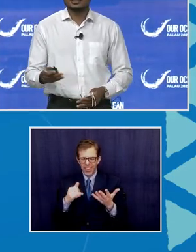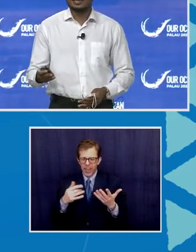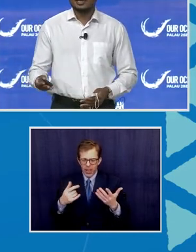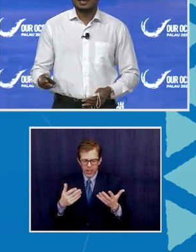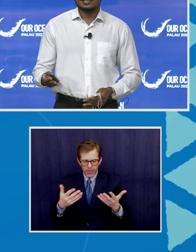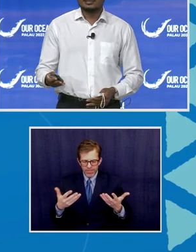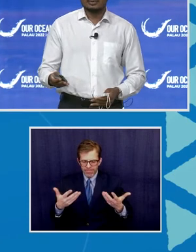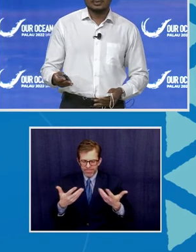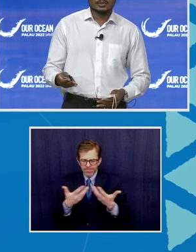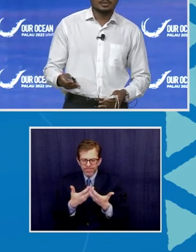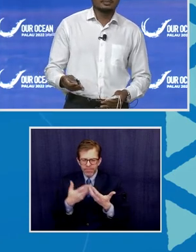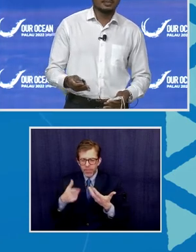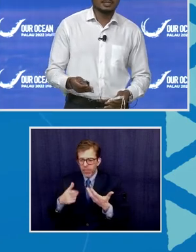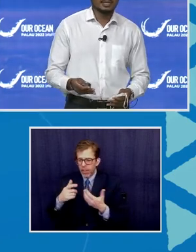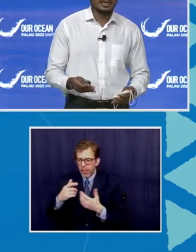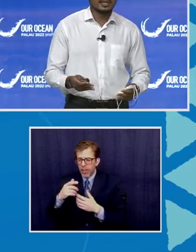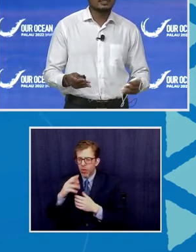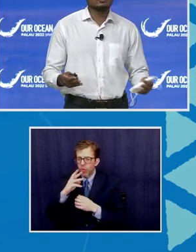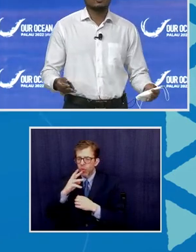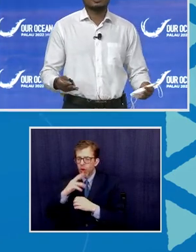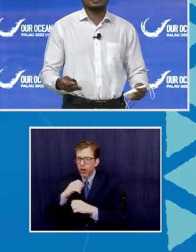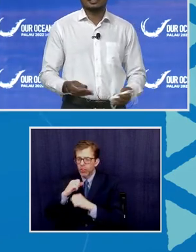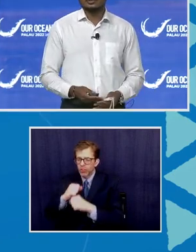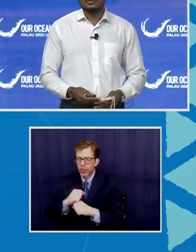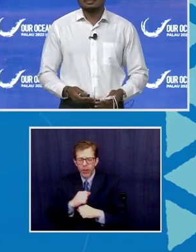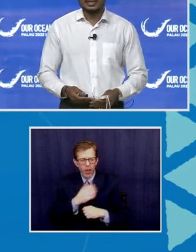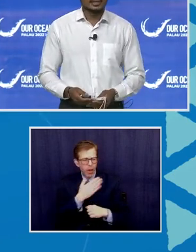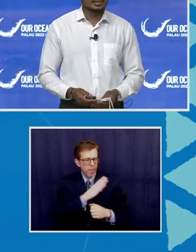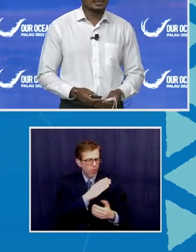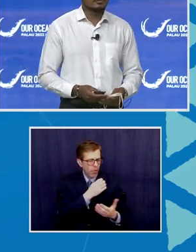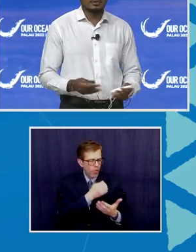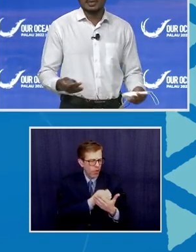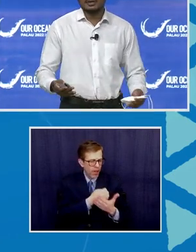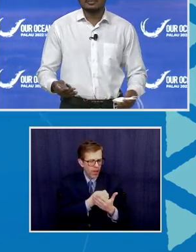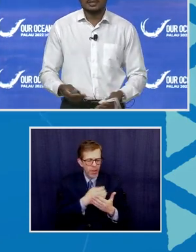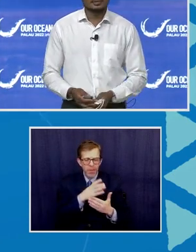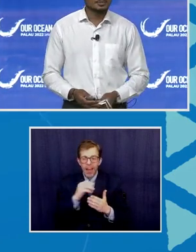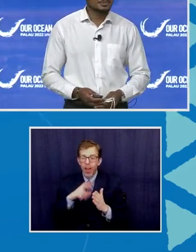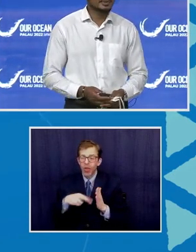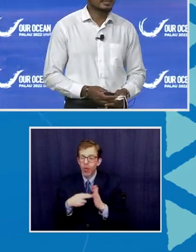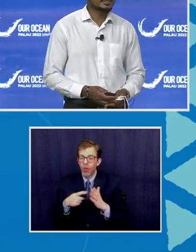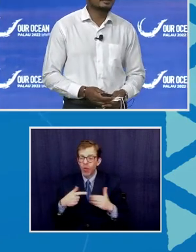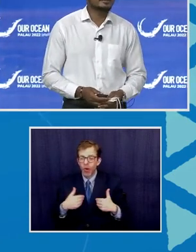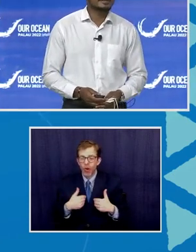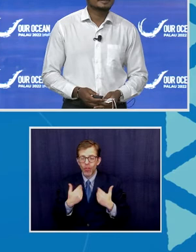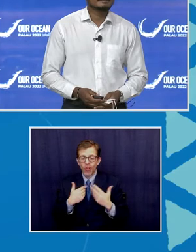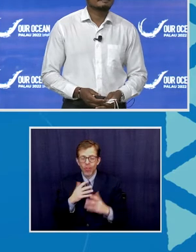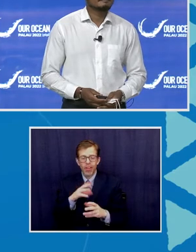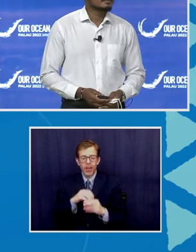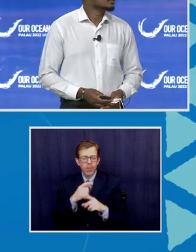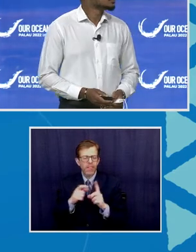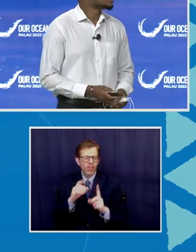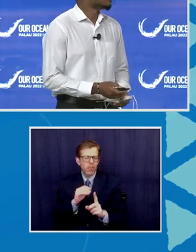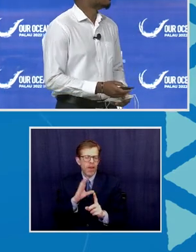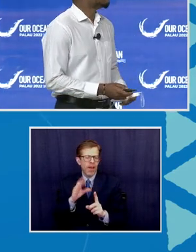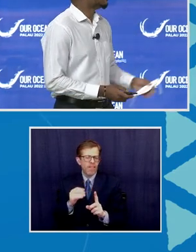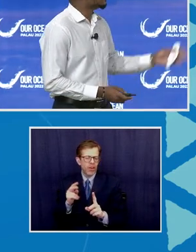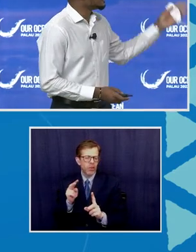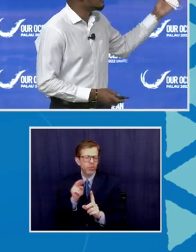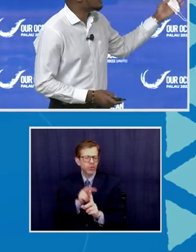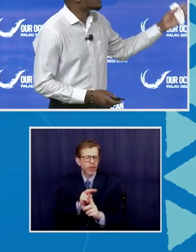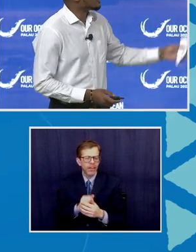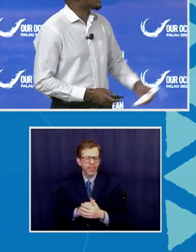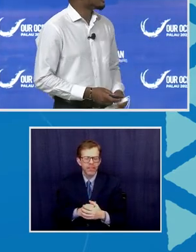security and the blue economy, and the role that the youth play in it from an African perspective. So